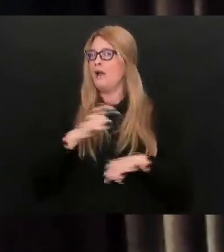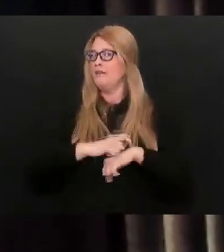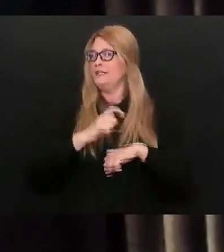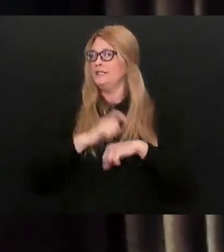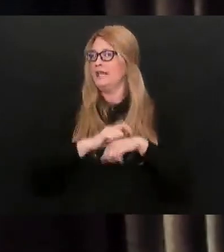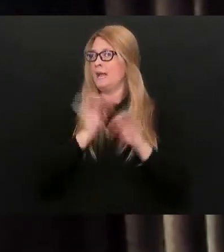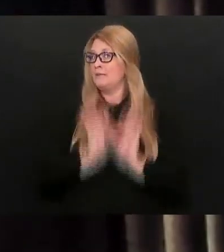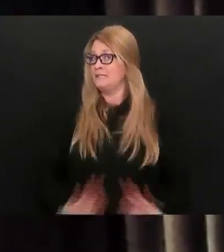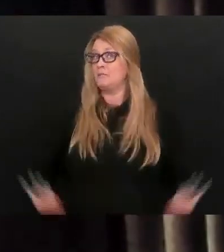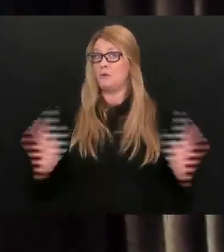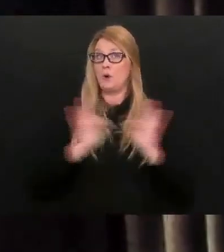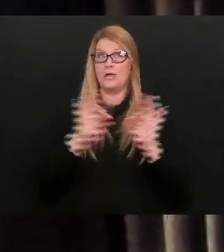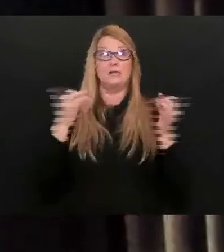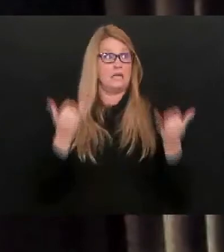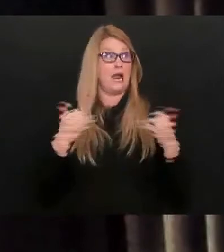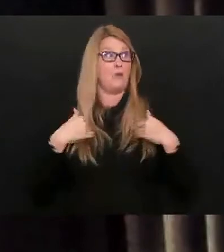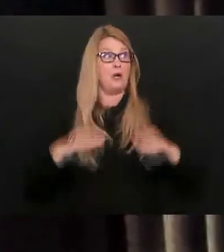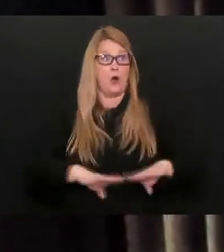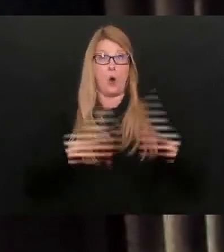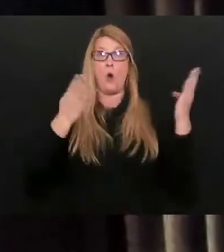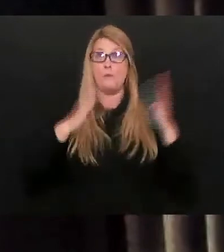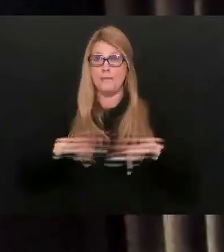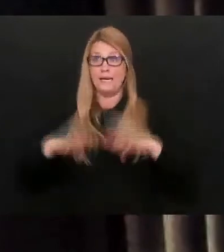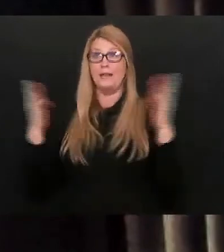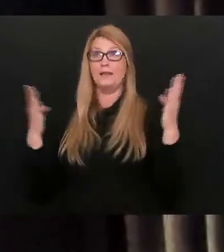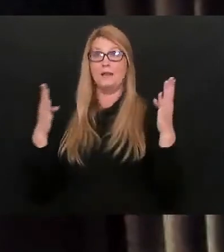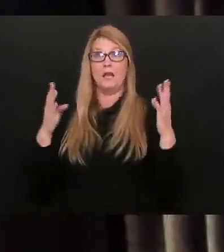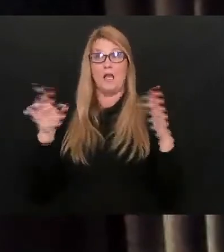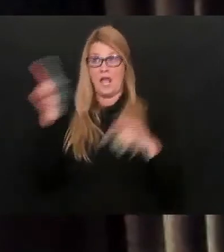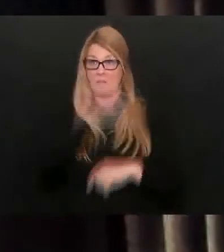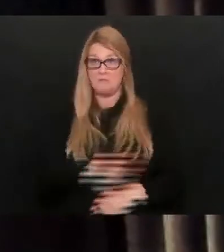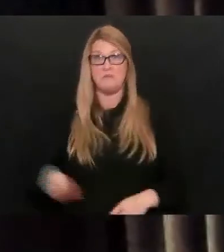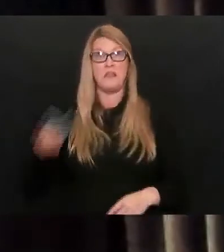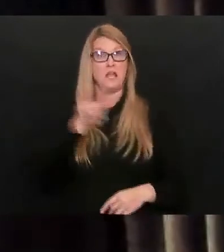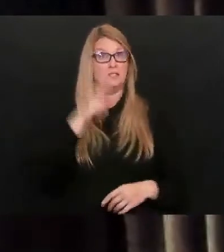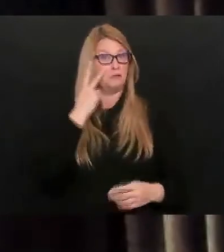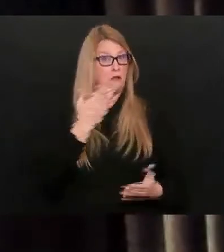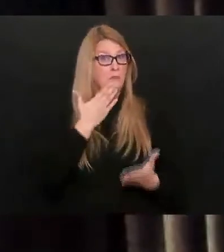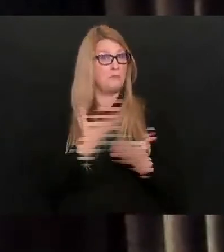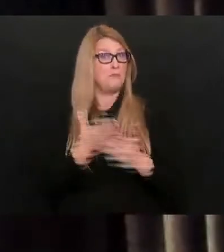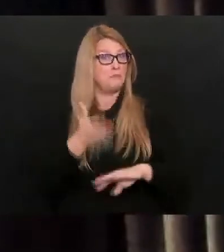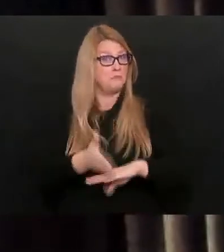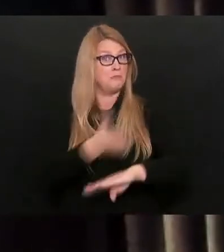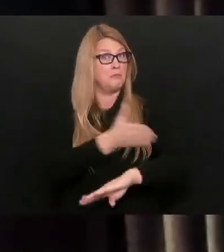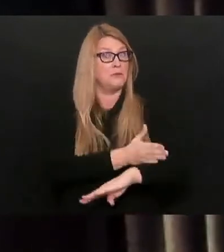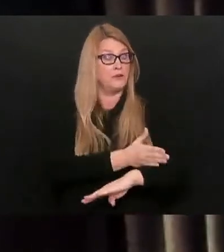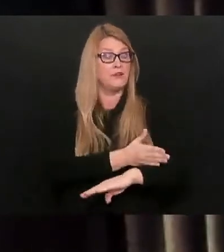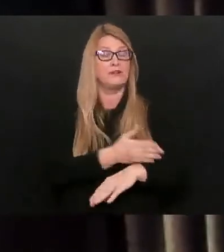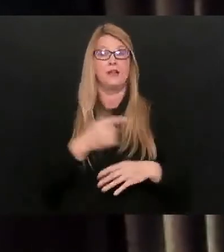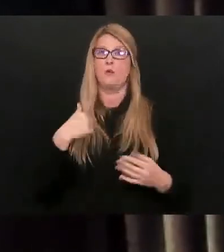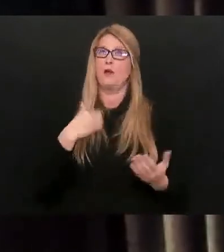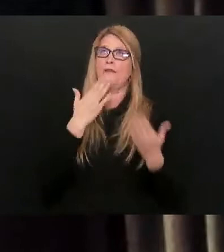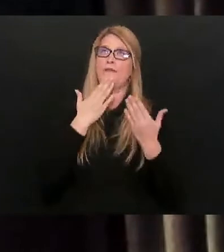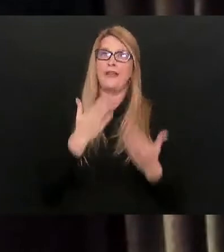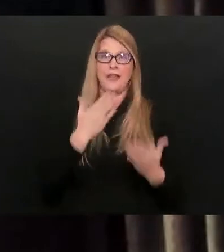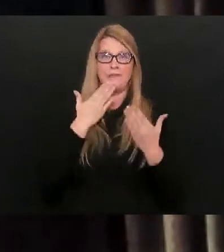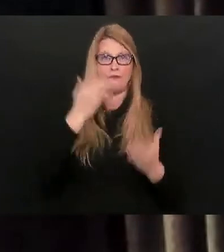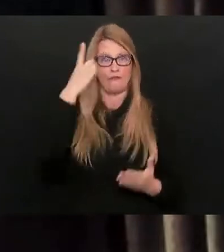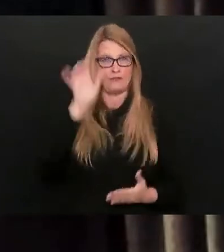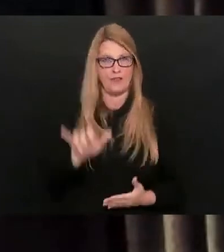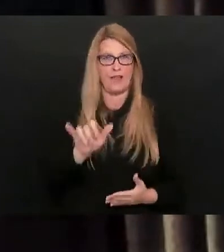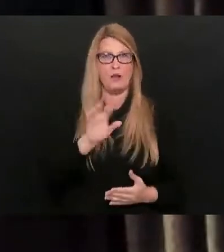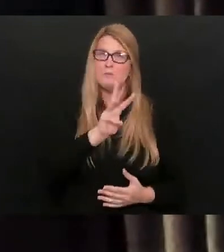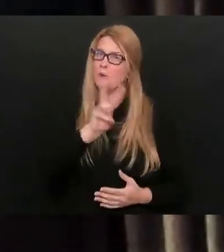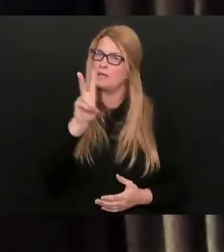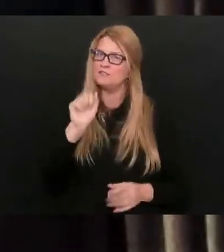we're opening up and things are looking much, much better, and we're so thankful, grateful for that, that West Virginia has got to be really